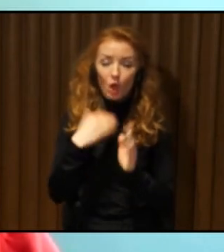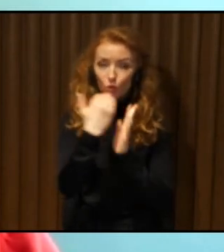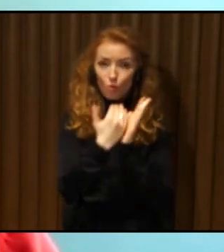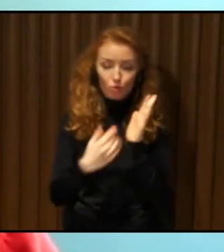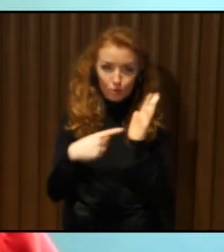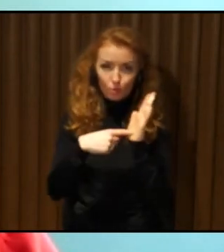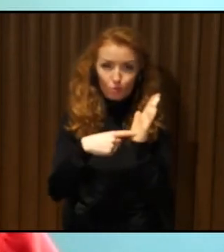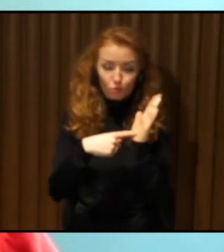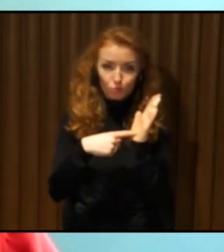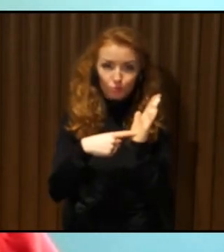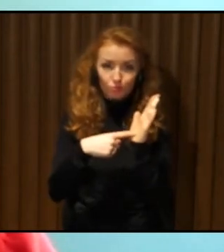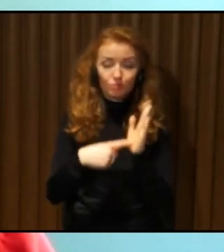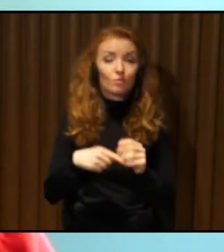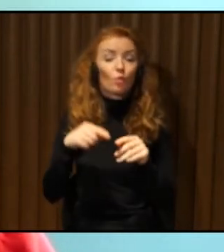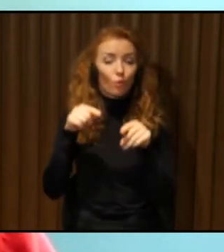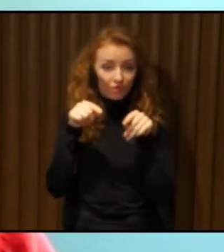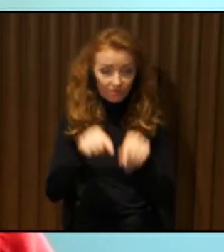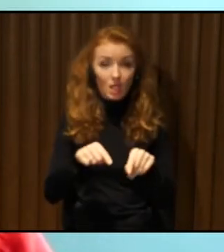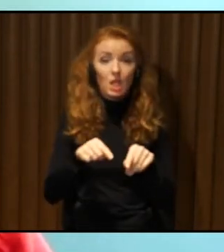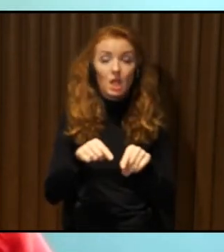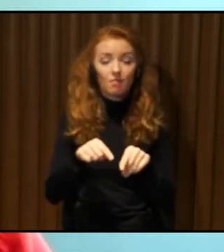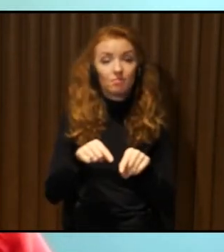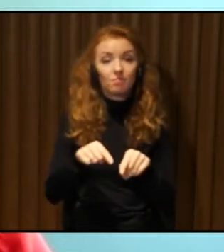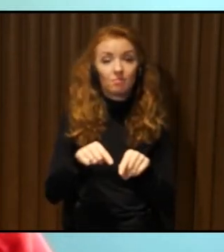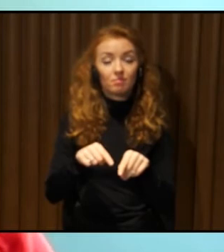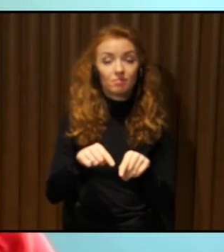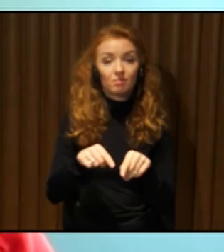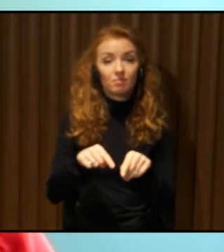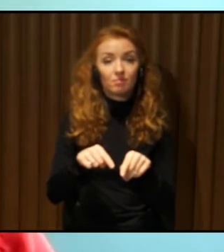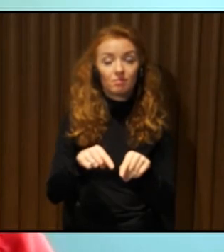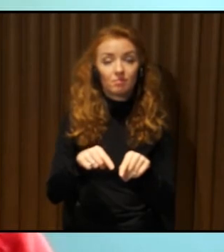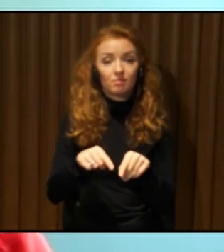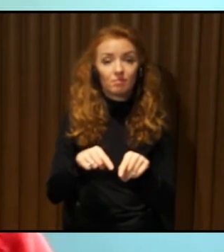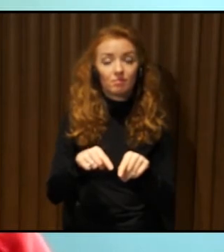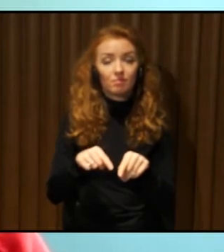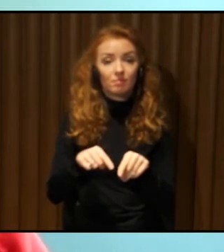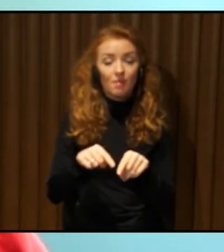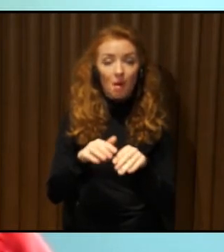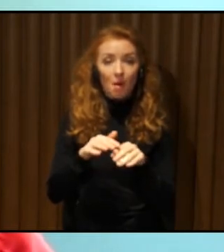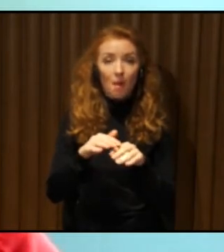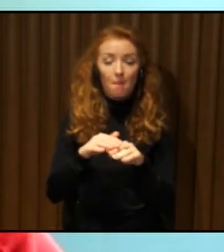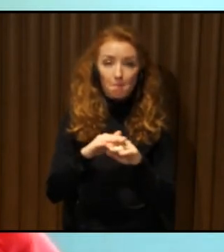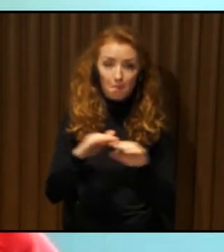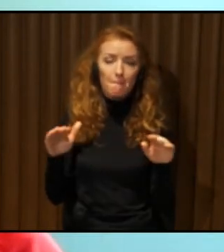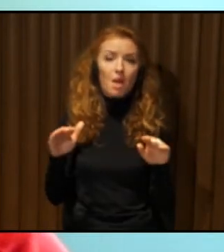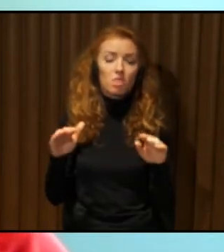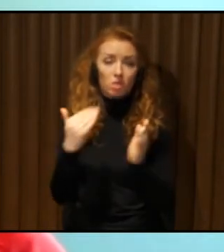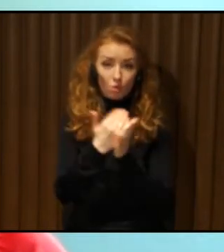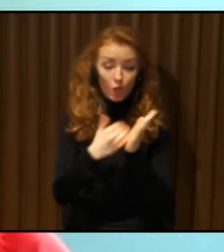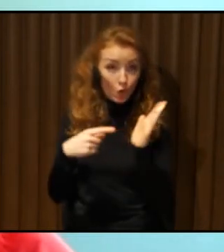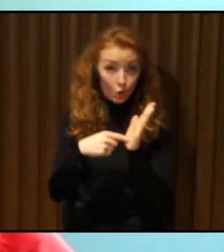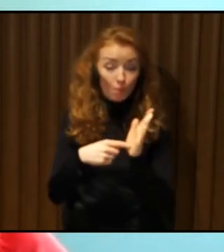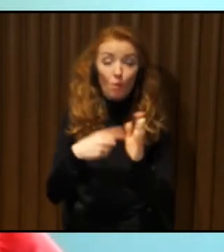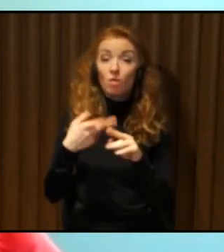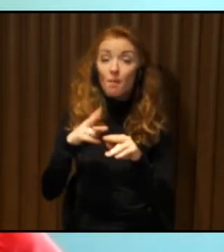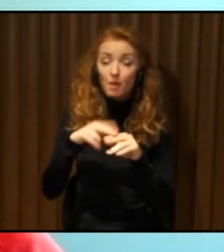to make countries to go forward. And then the business case is quite important. Why? I